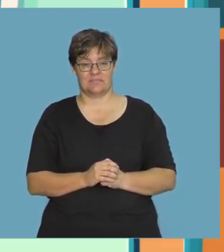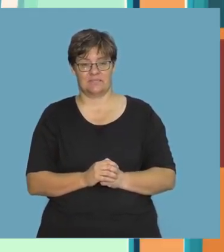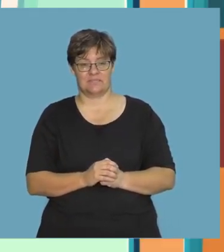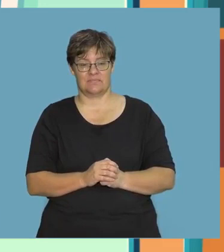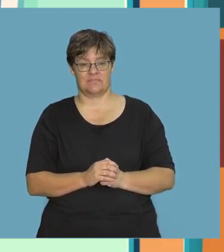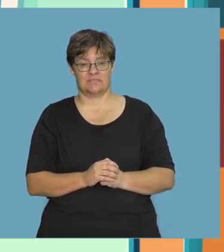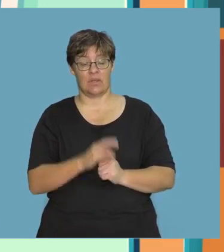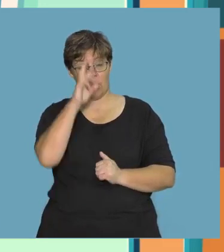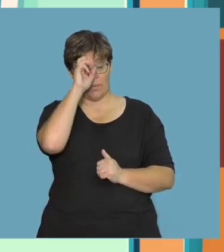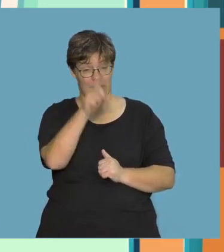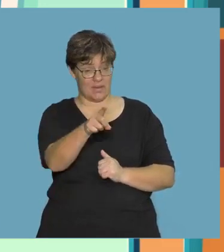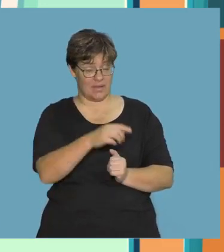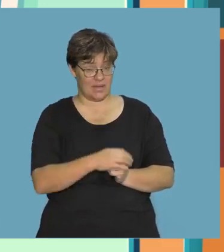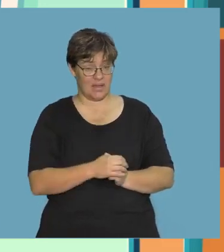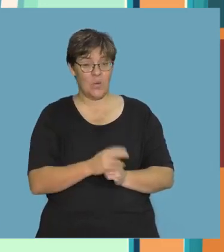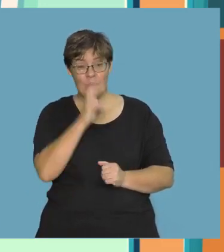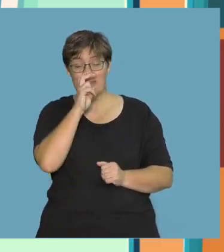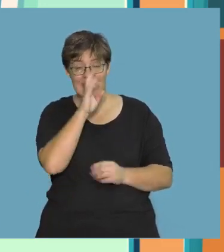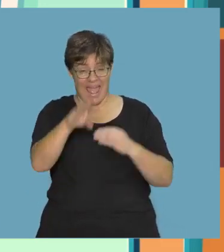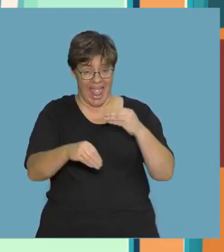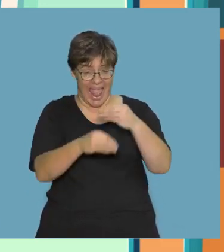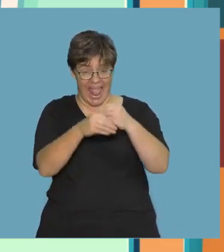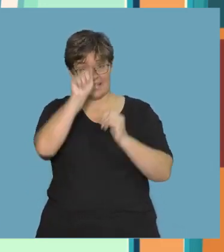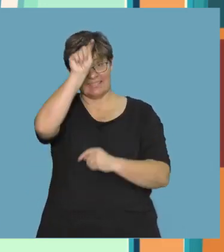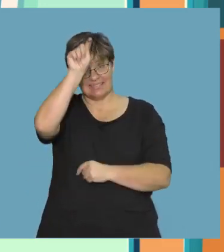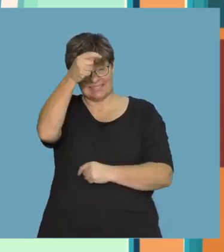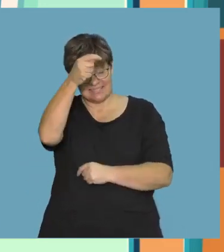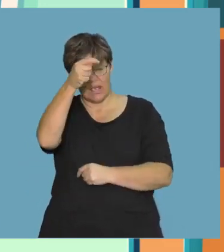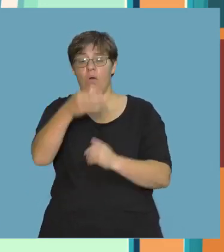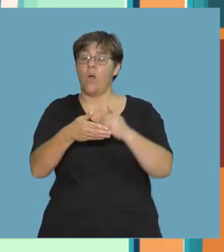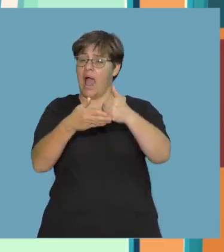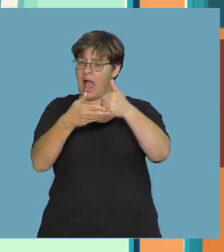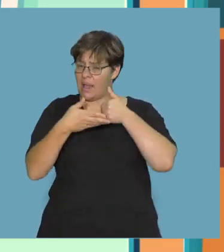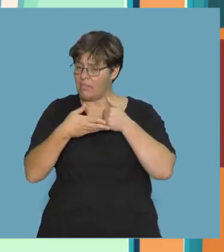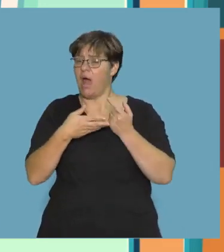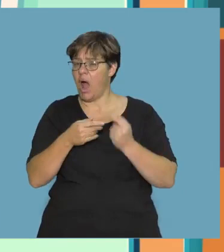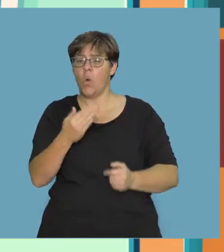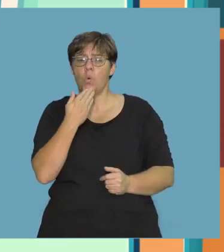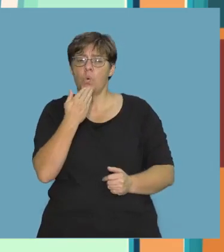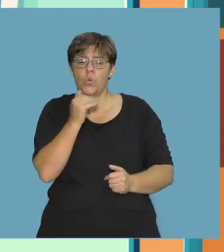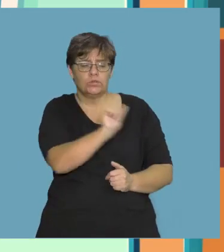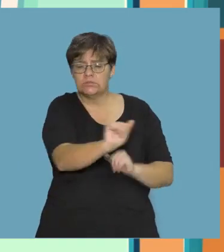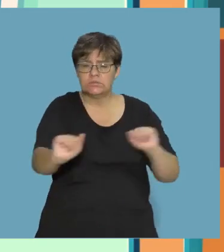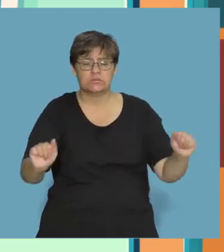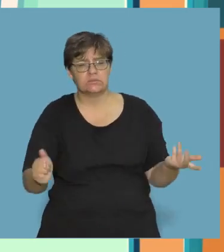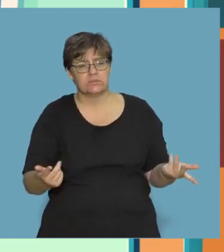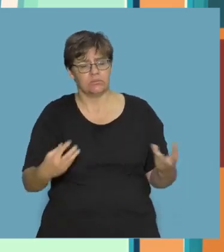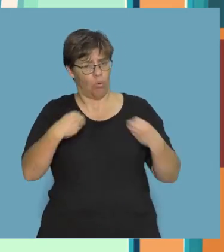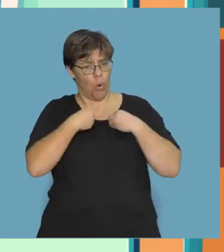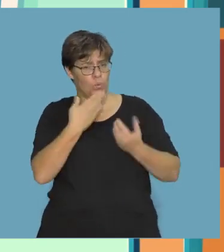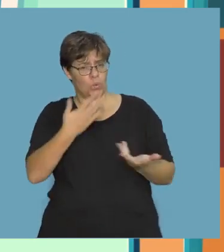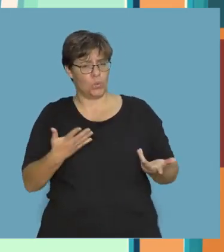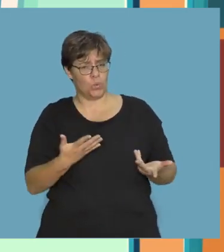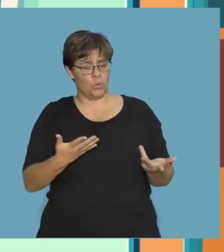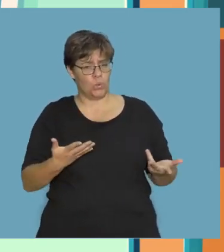Remember, we need to add an apostrophe to help us know who owns the puppy. Where do you think it should go?